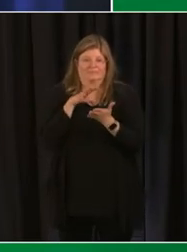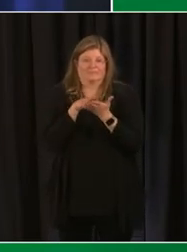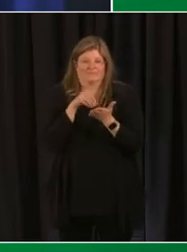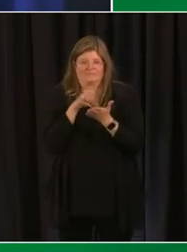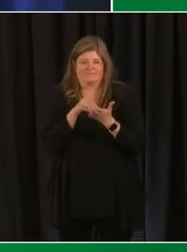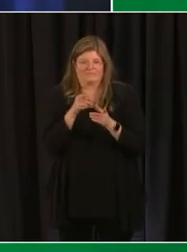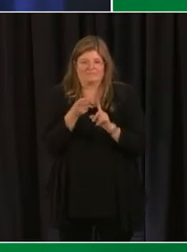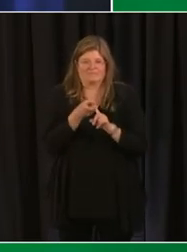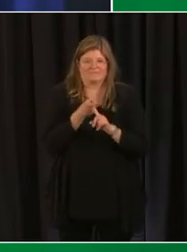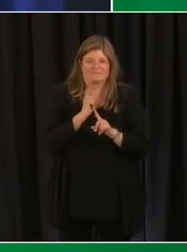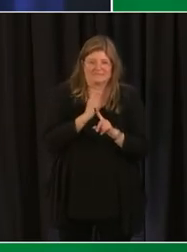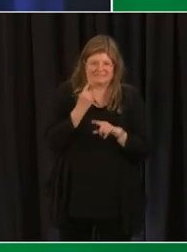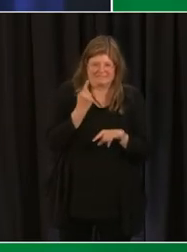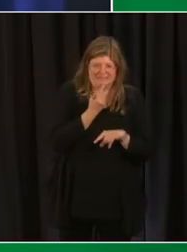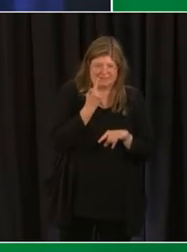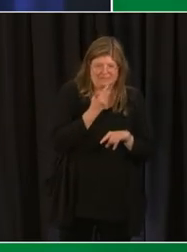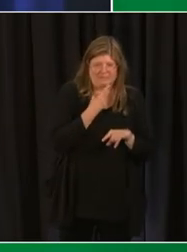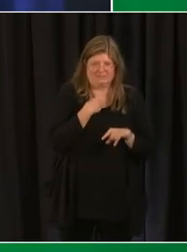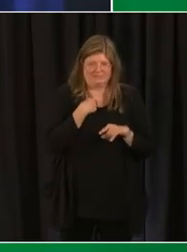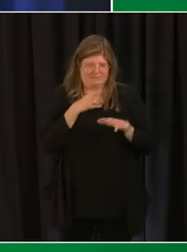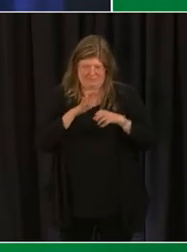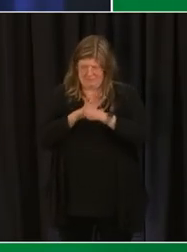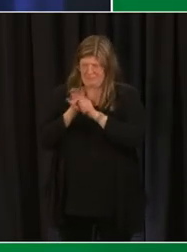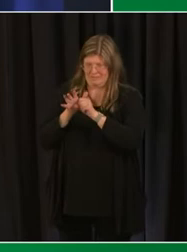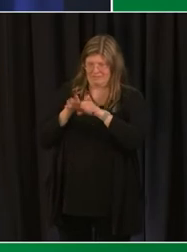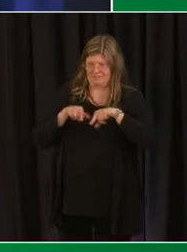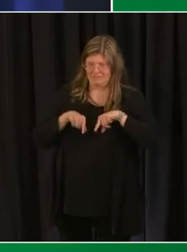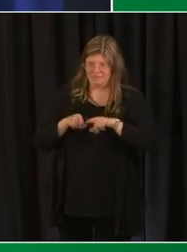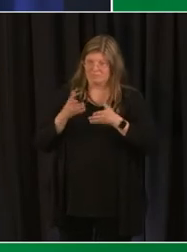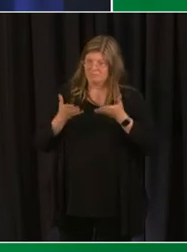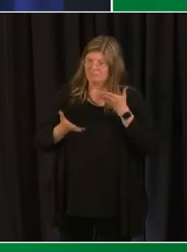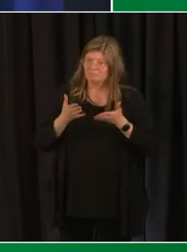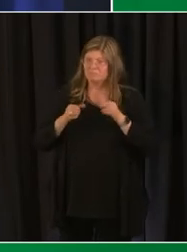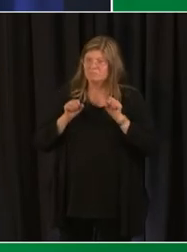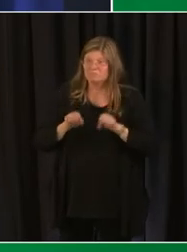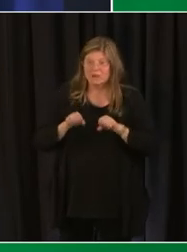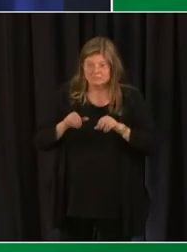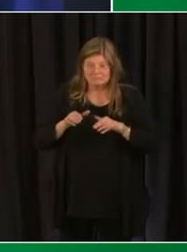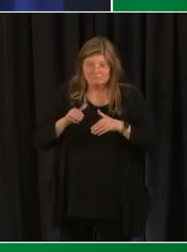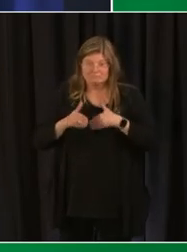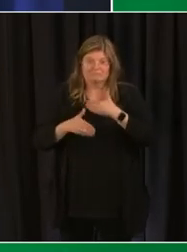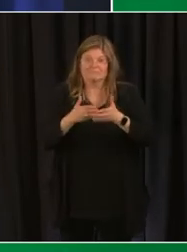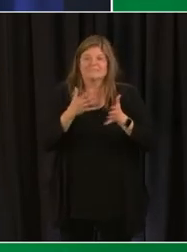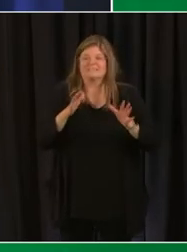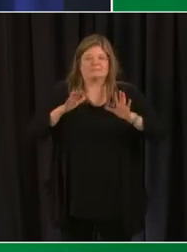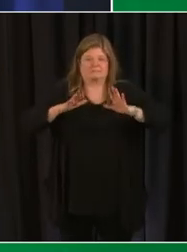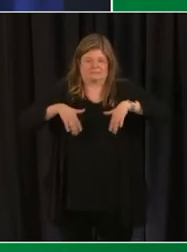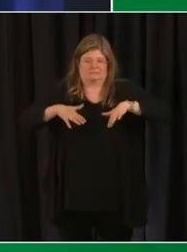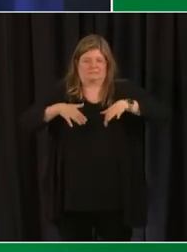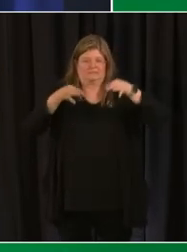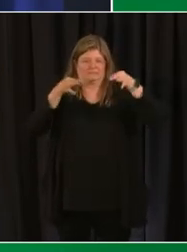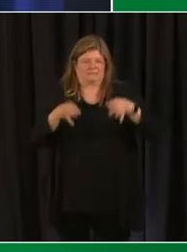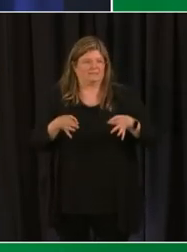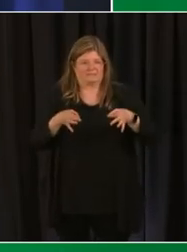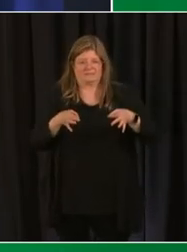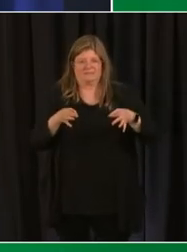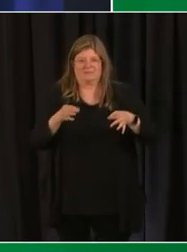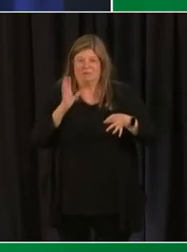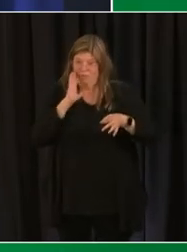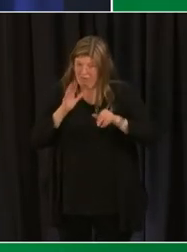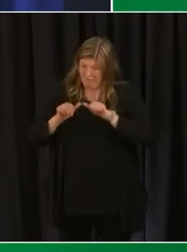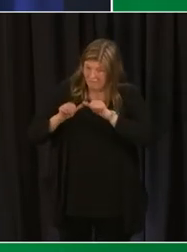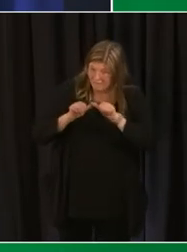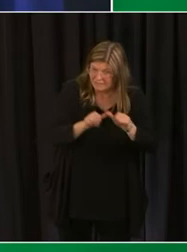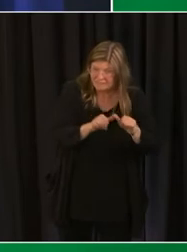to realize through the posture that we're in now and potentially take those into the future but we haven't made any determinations yet about how